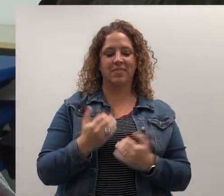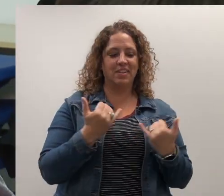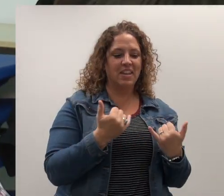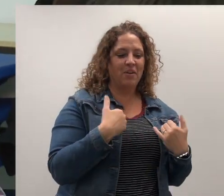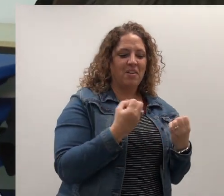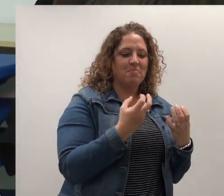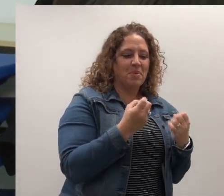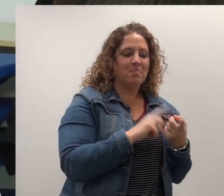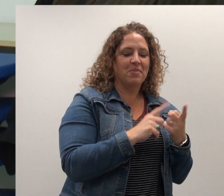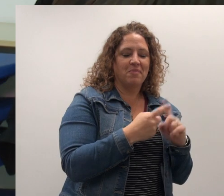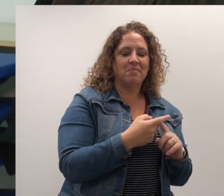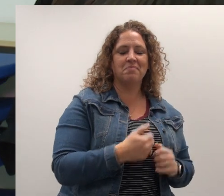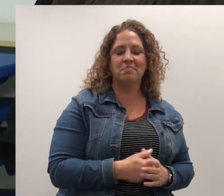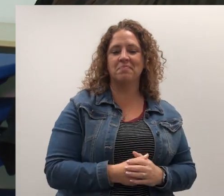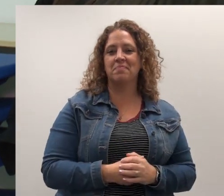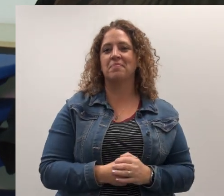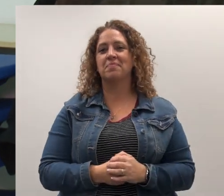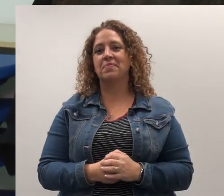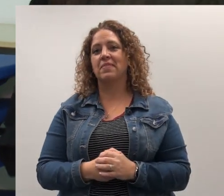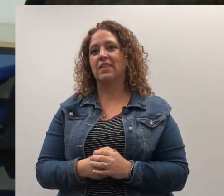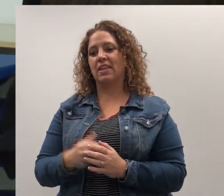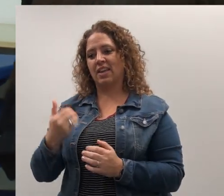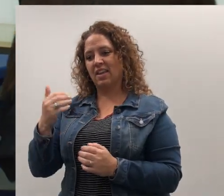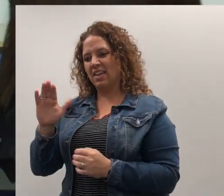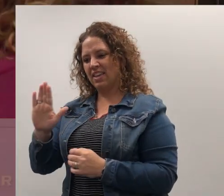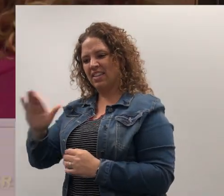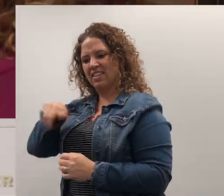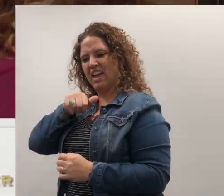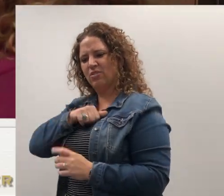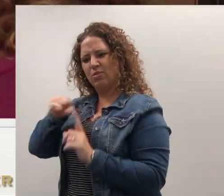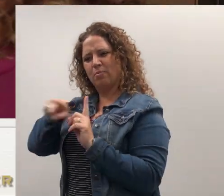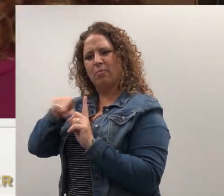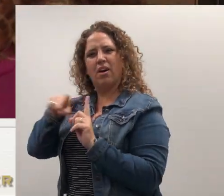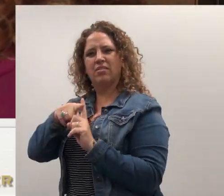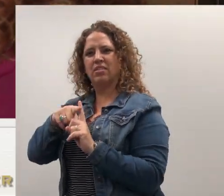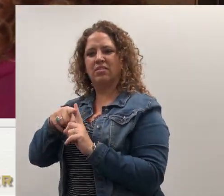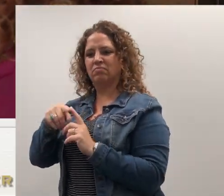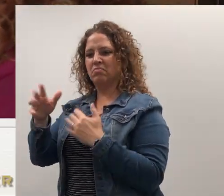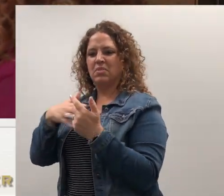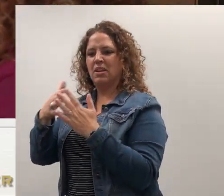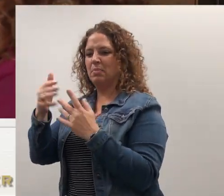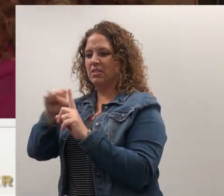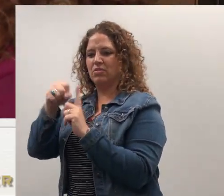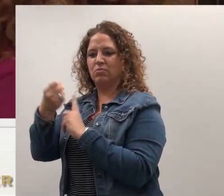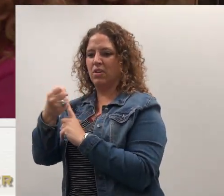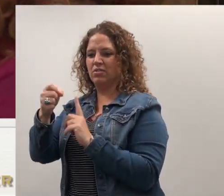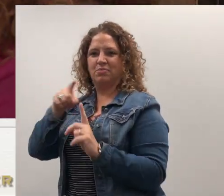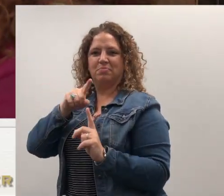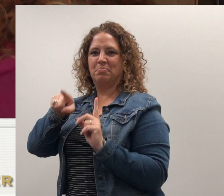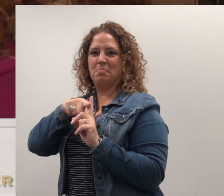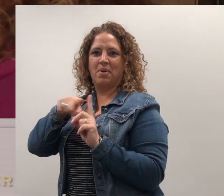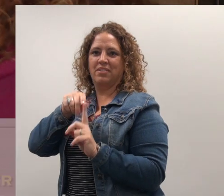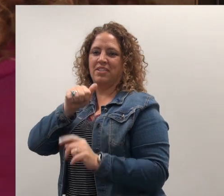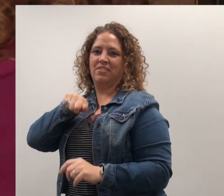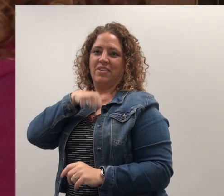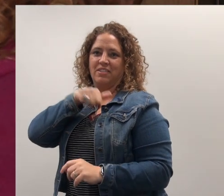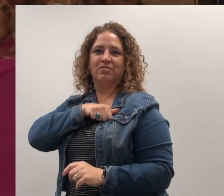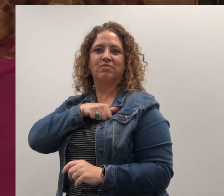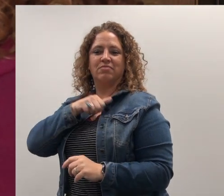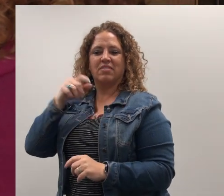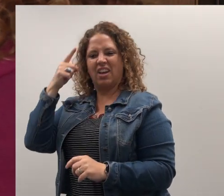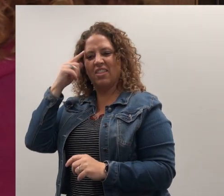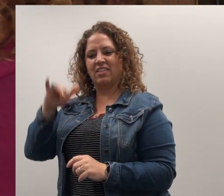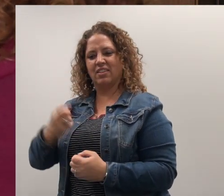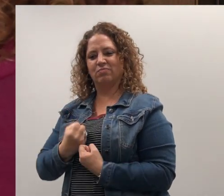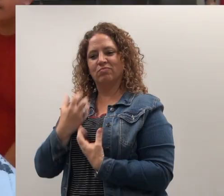have many, many, many friends. He has a positive attitude. No matter what the situation is, I